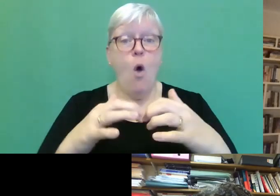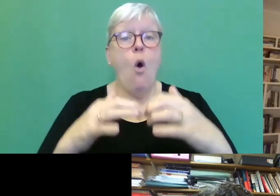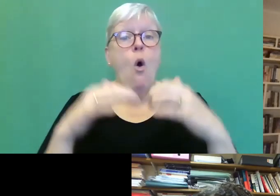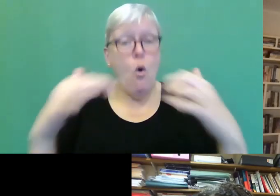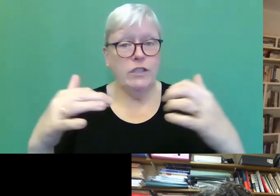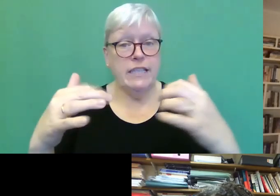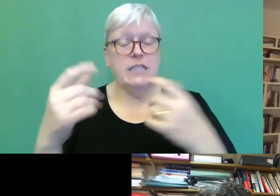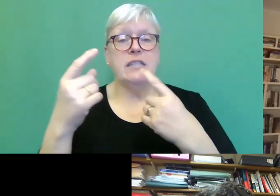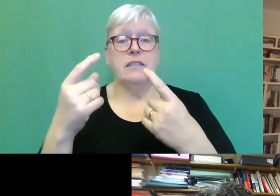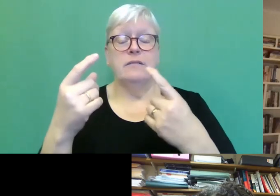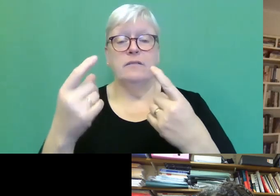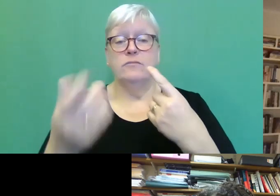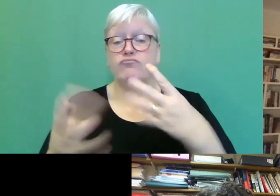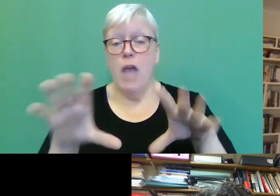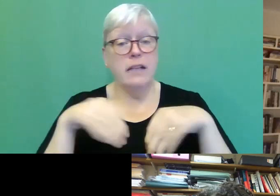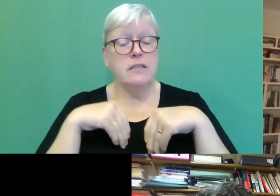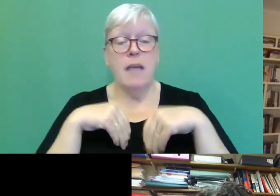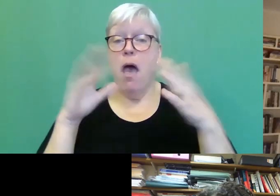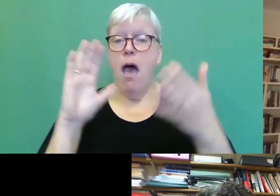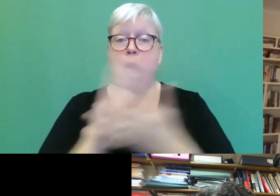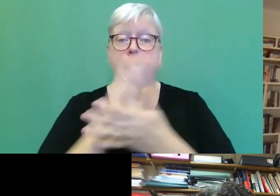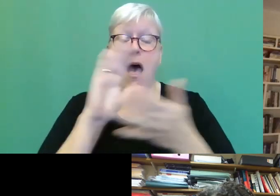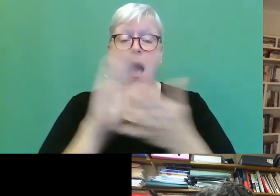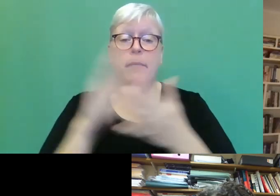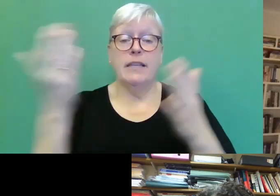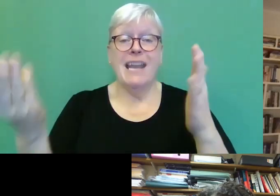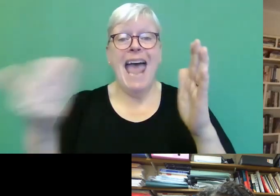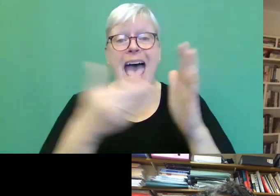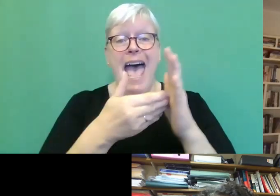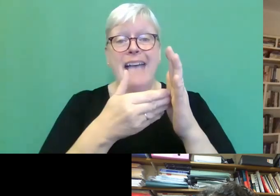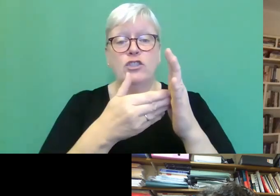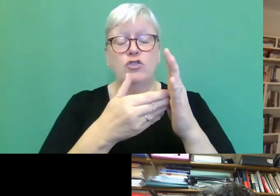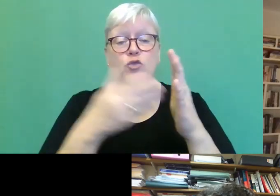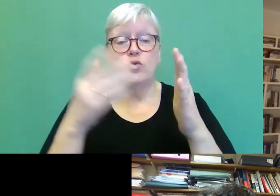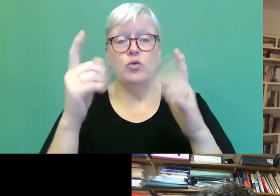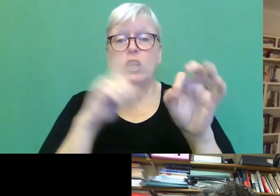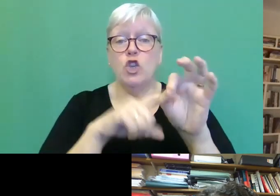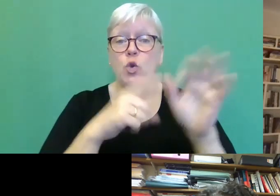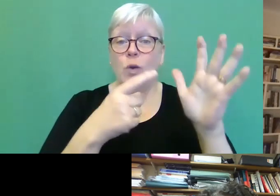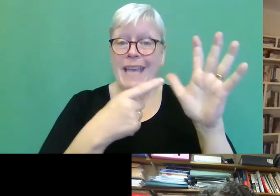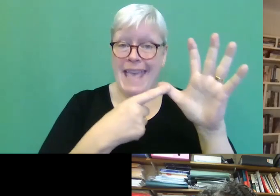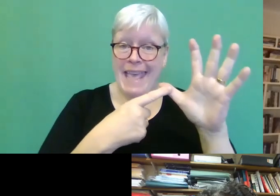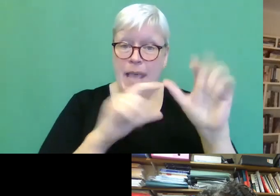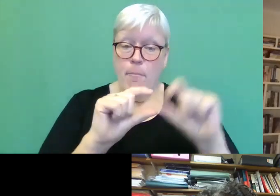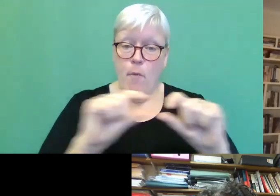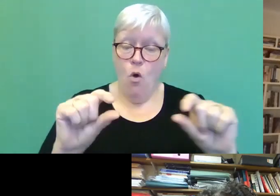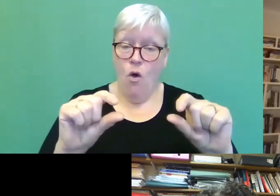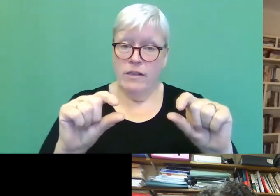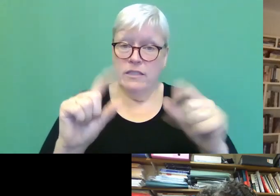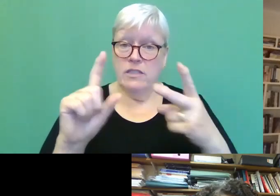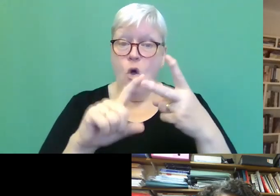we can take those questions, and you can pop them into either the, the Q&A box or the,